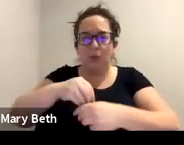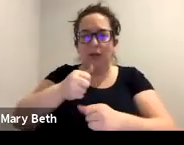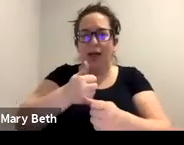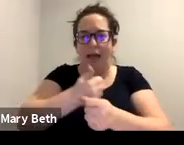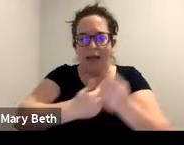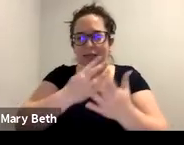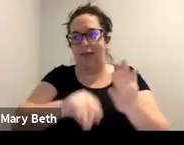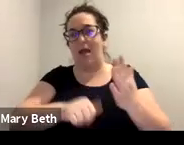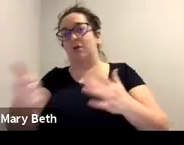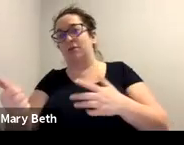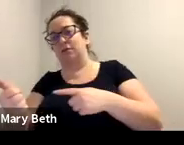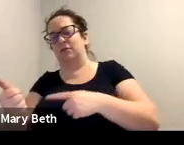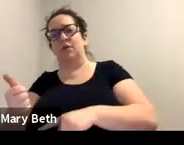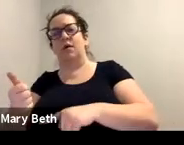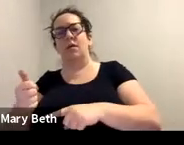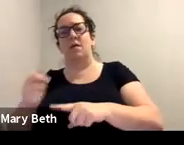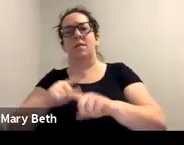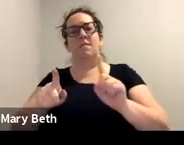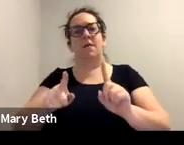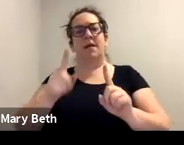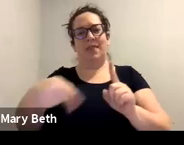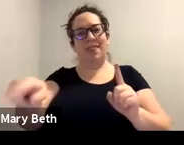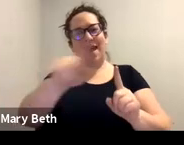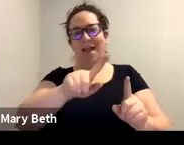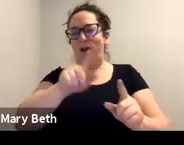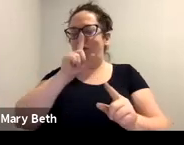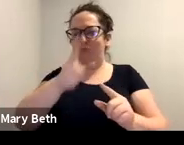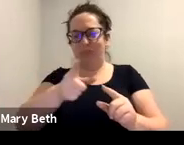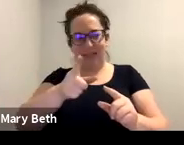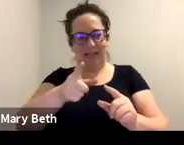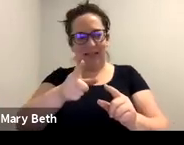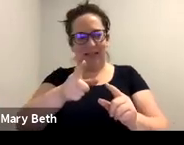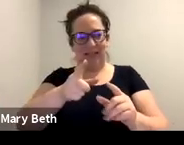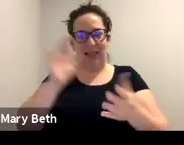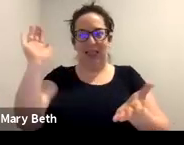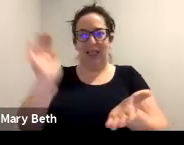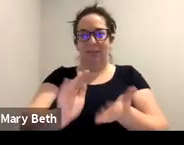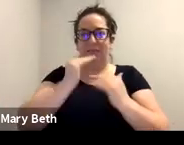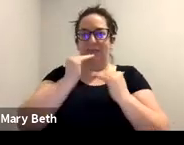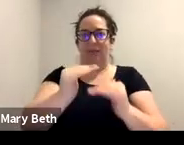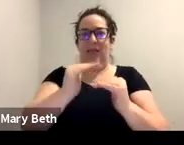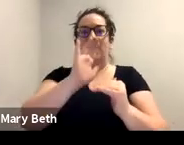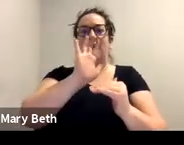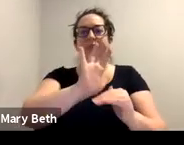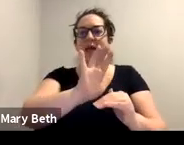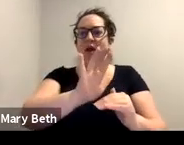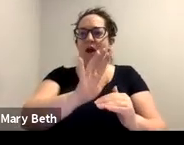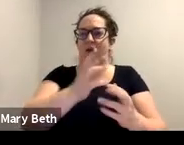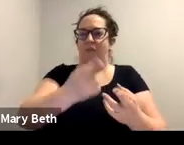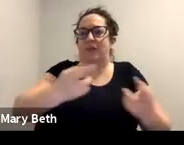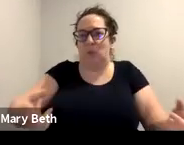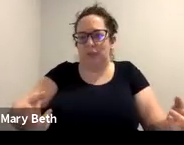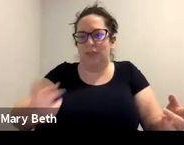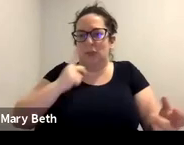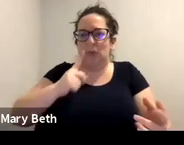that it's really important to be discussing with survivors around their legal options when it comes to their privacy. Also,